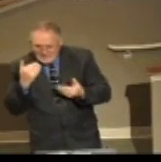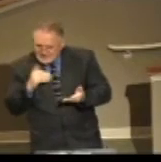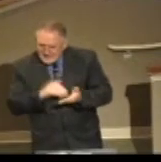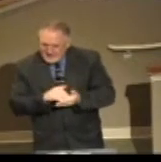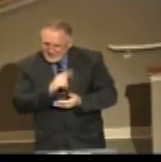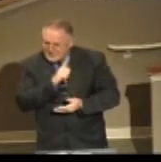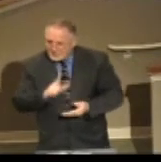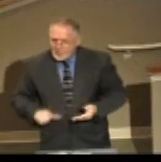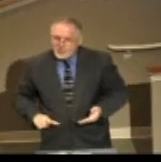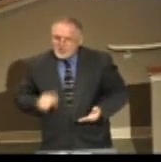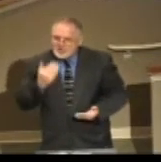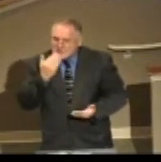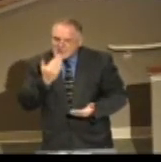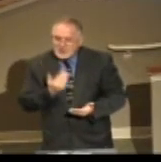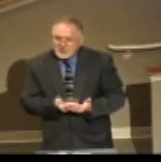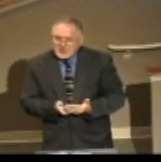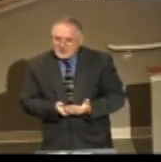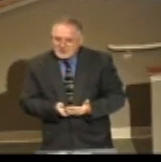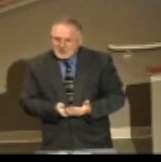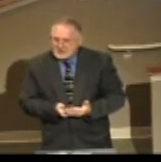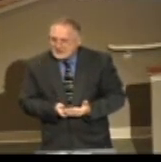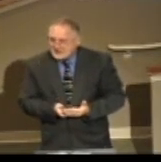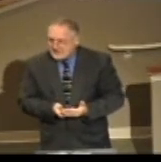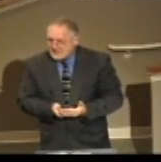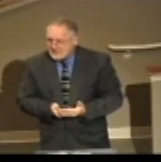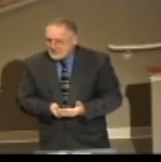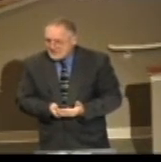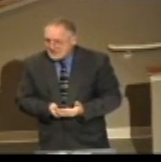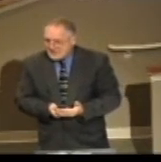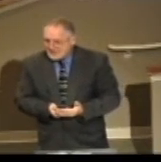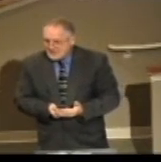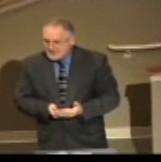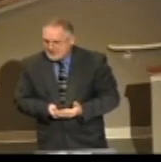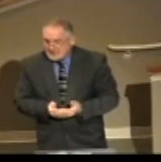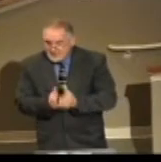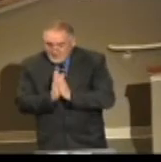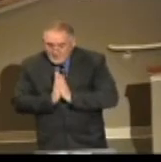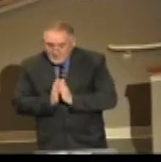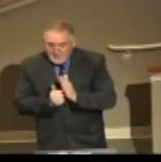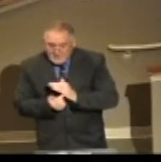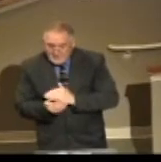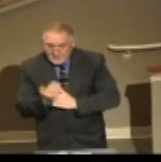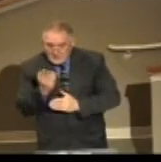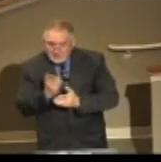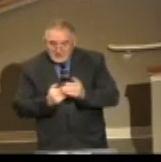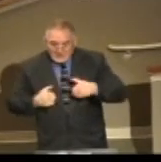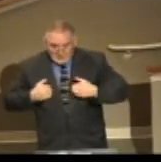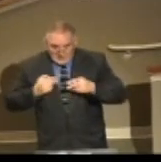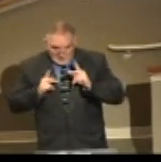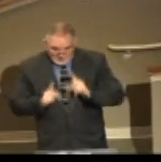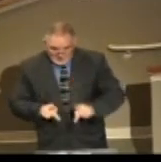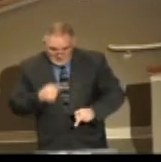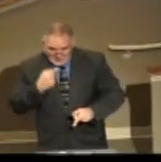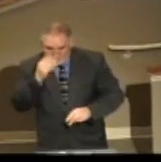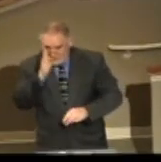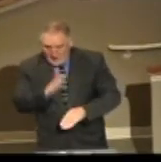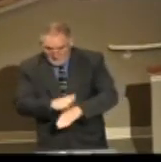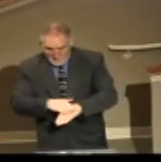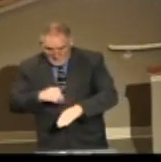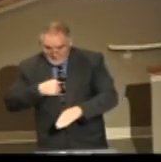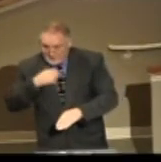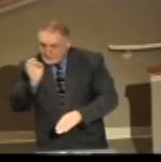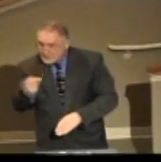The Lord is good. The Lord is good. I pray this morning, some young person here will say, God's called me to preach.